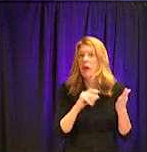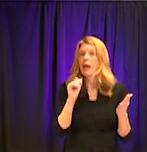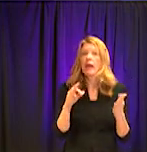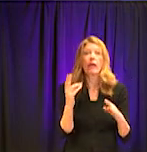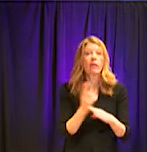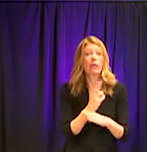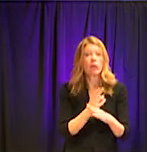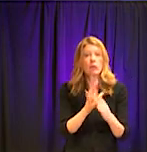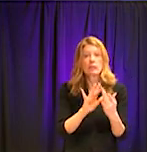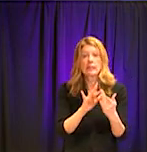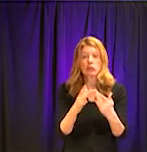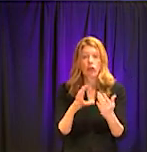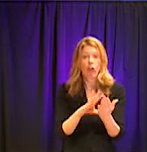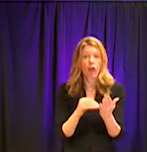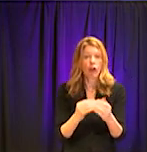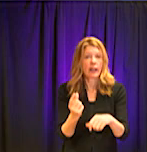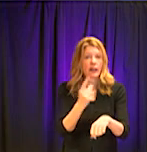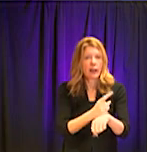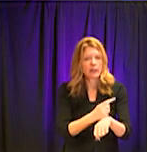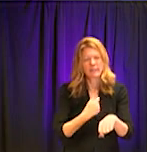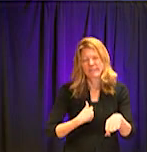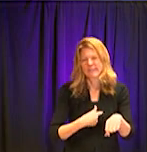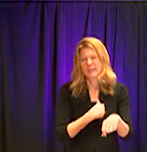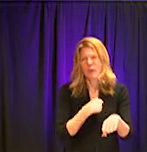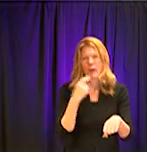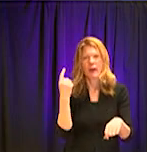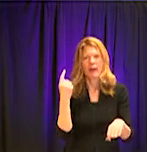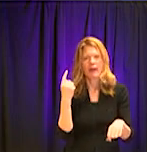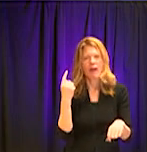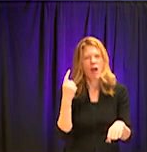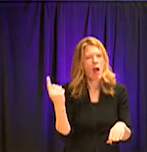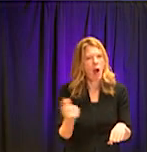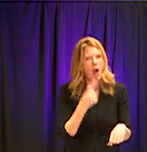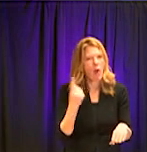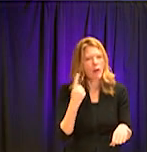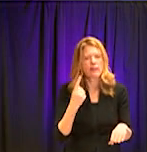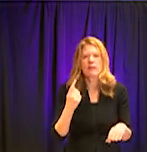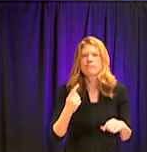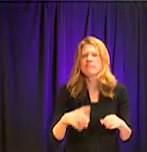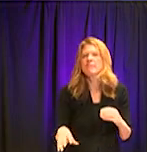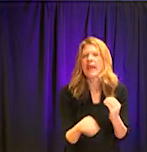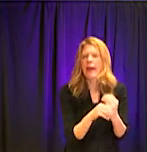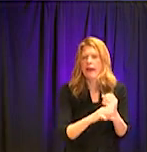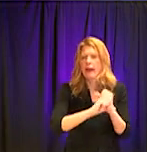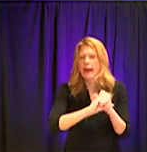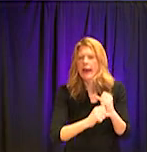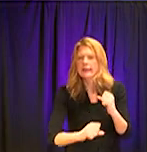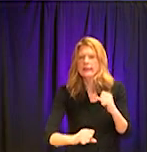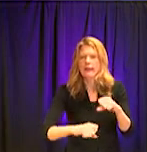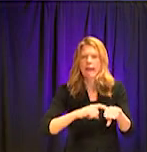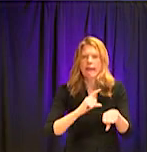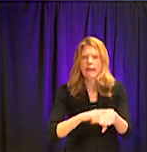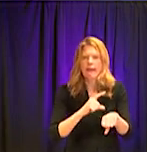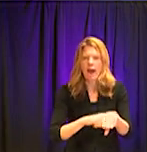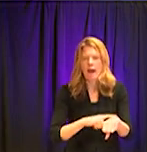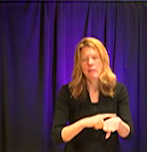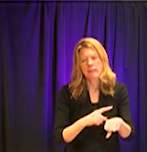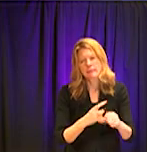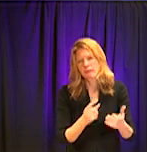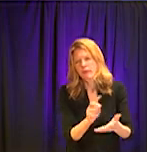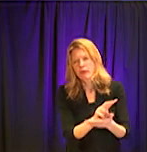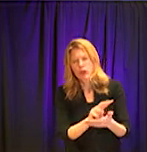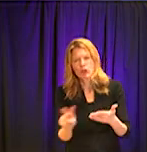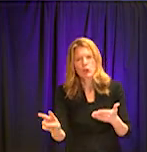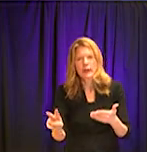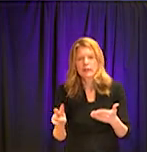learning days, we also extend the time that the student has to turn in the information by two weeks. And so